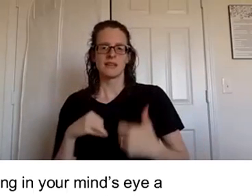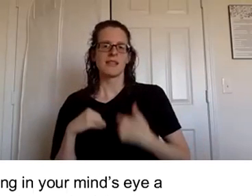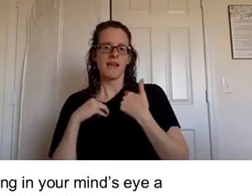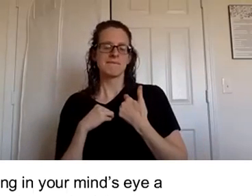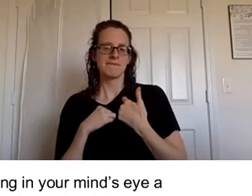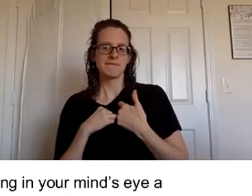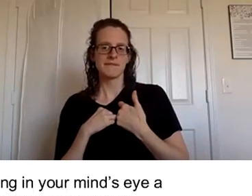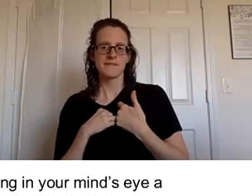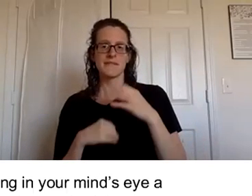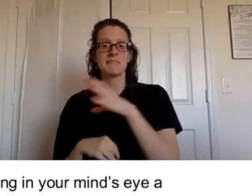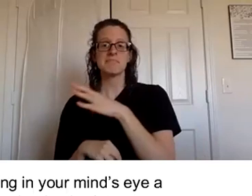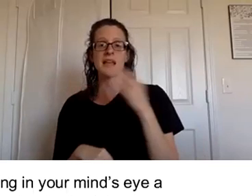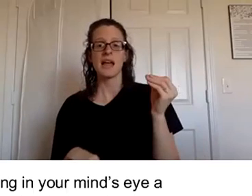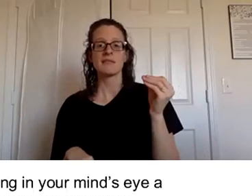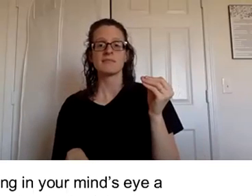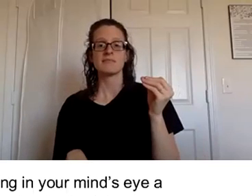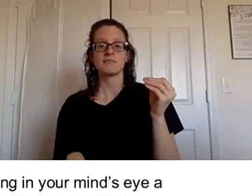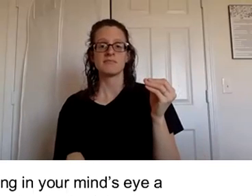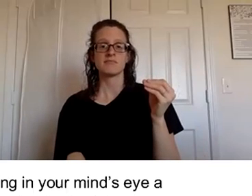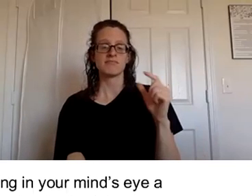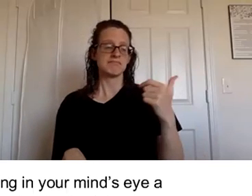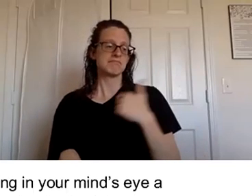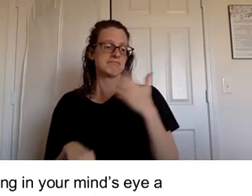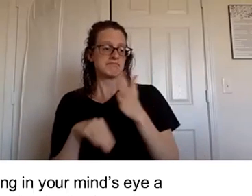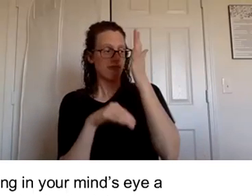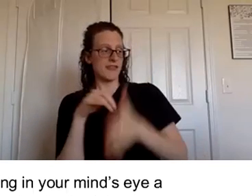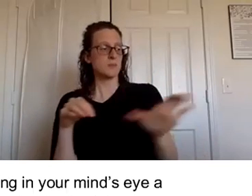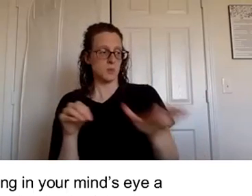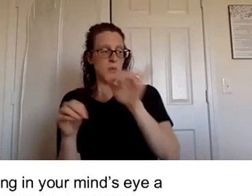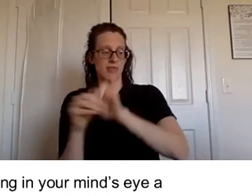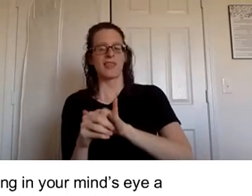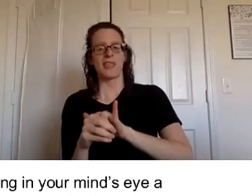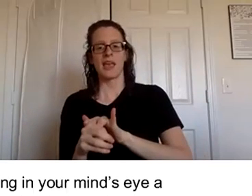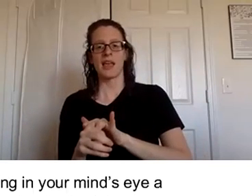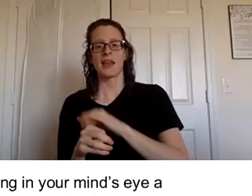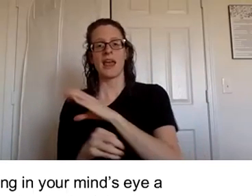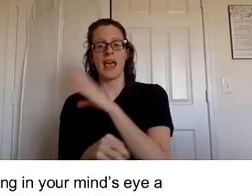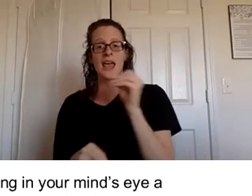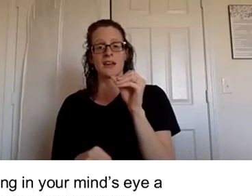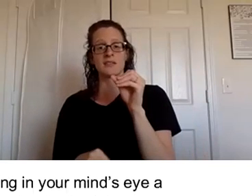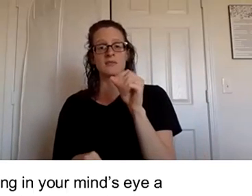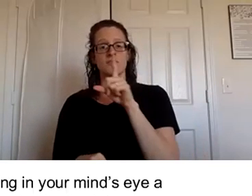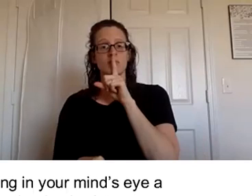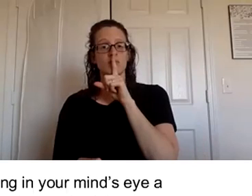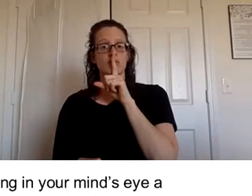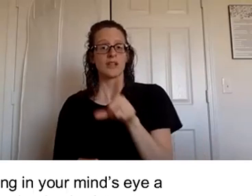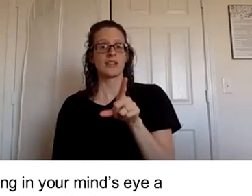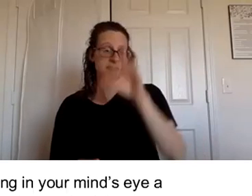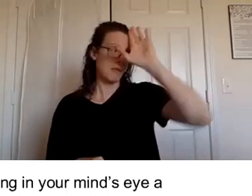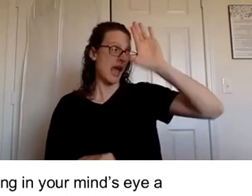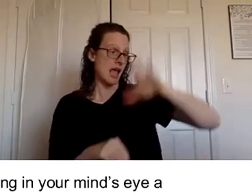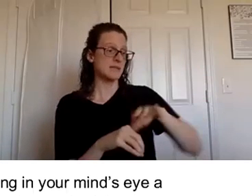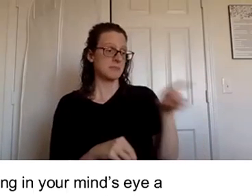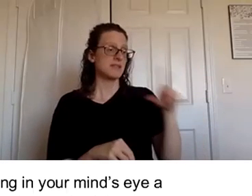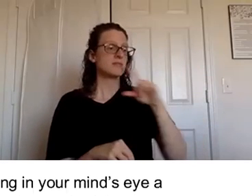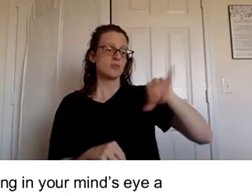and i i did it um i actually actually josiah is like okay if we're going to